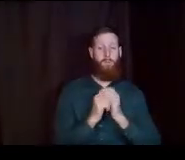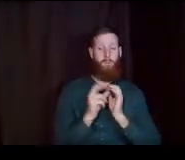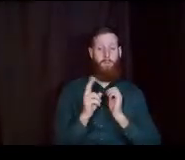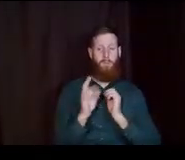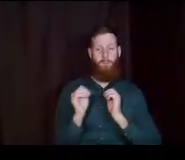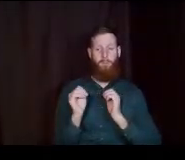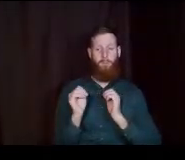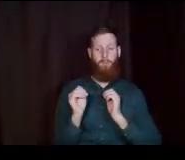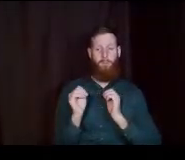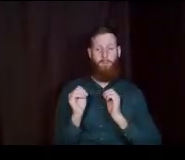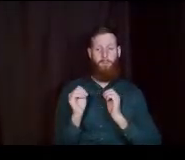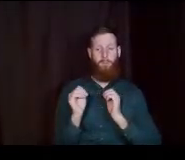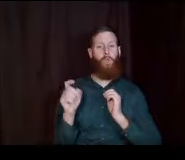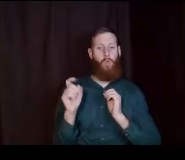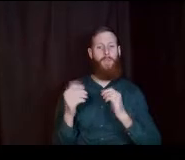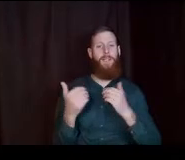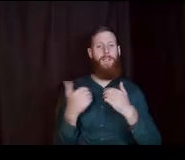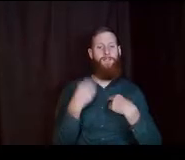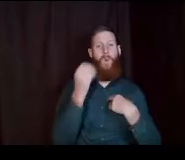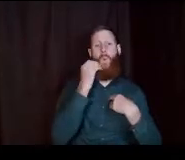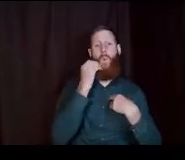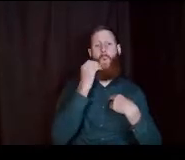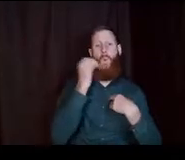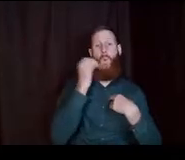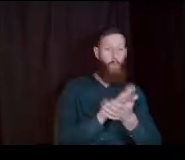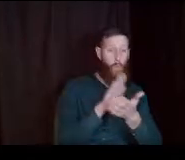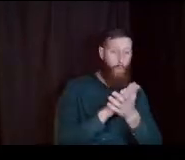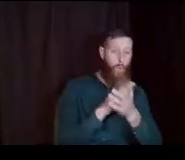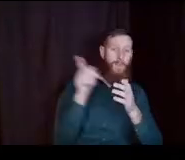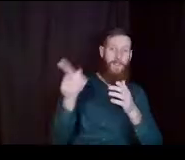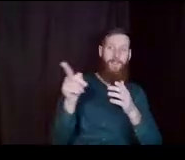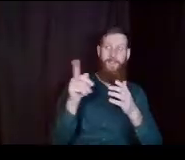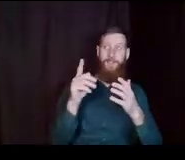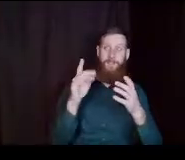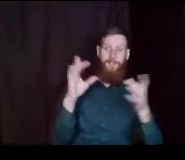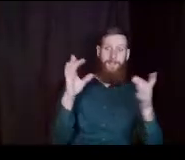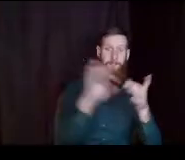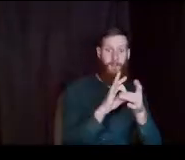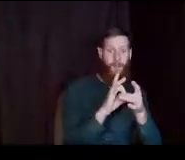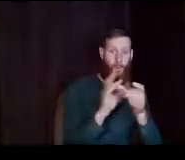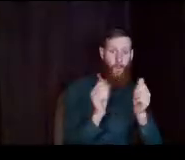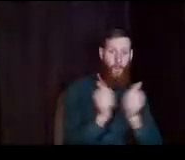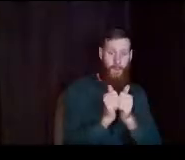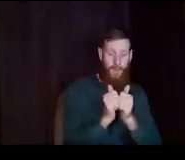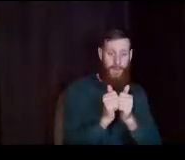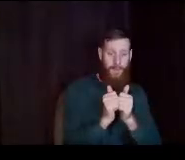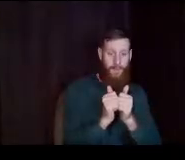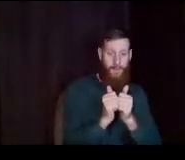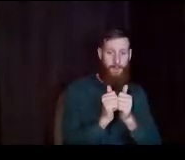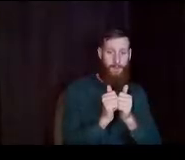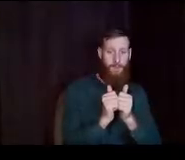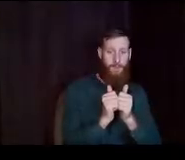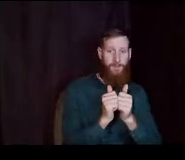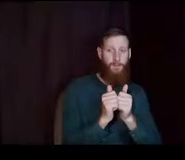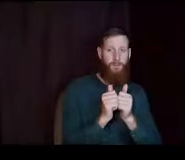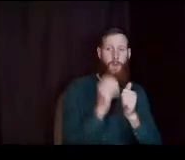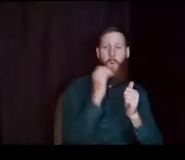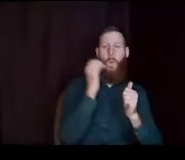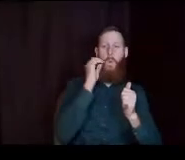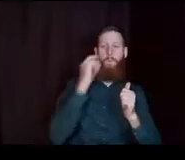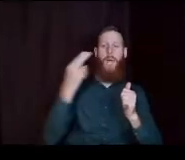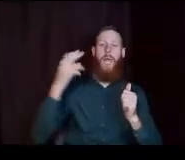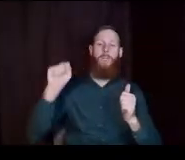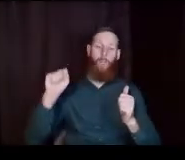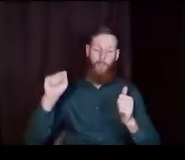They should have a home school. that they're affiliated with. for. The home high school and.